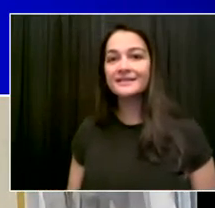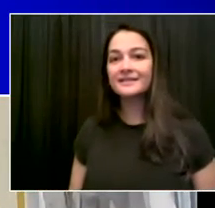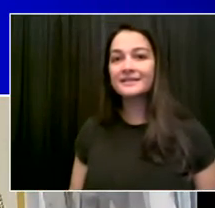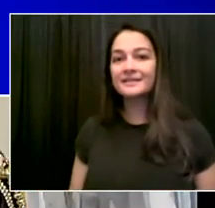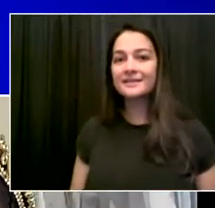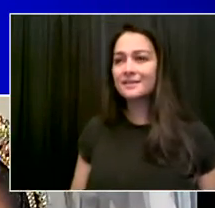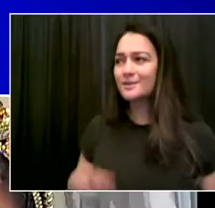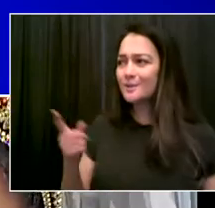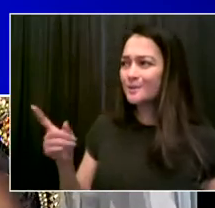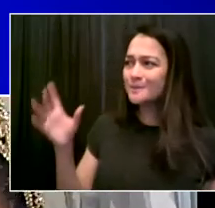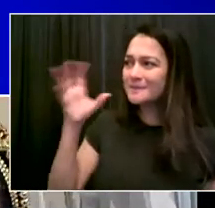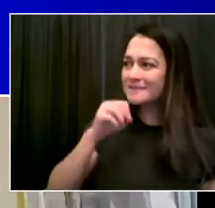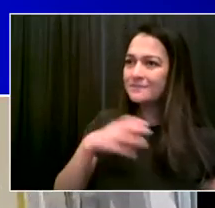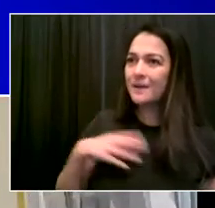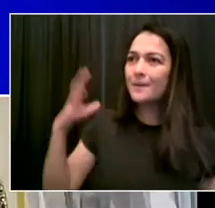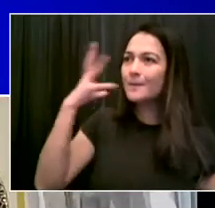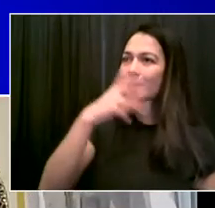you heard it.